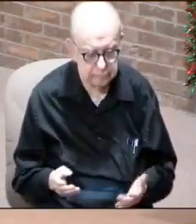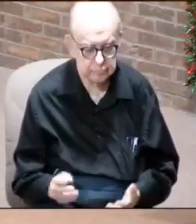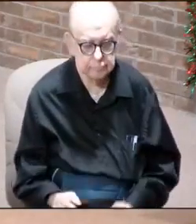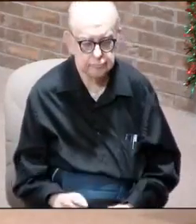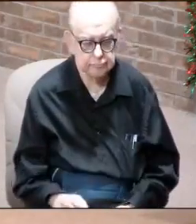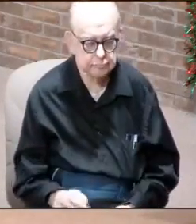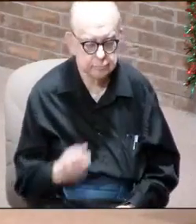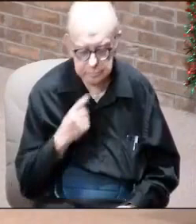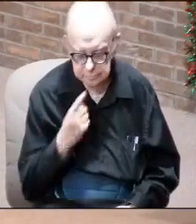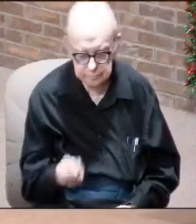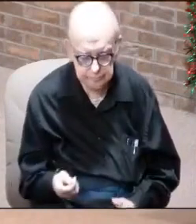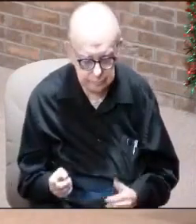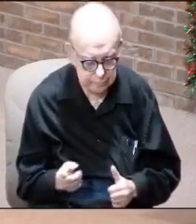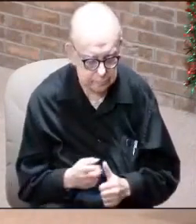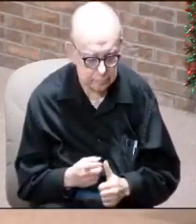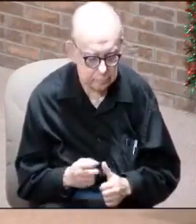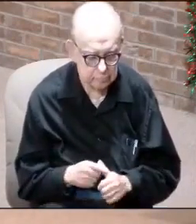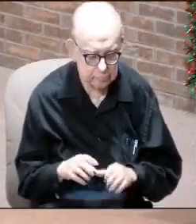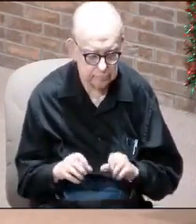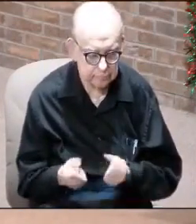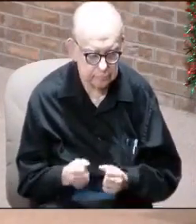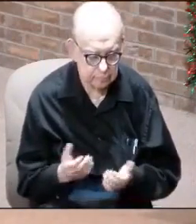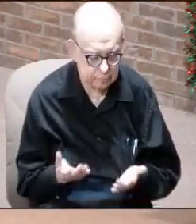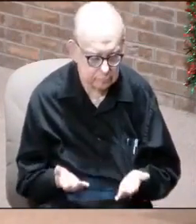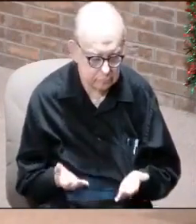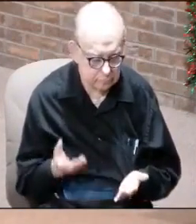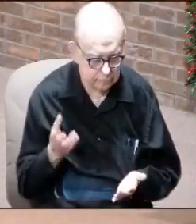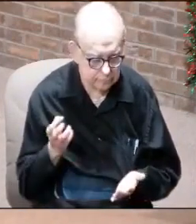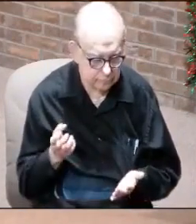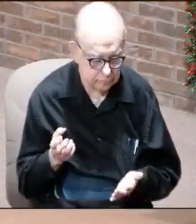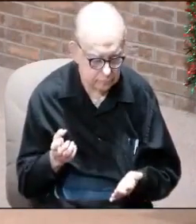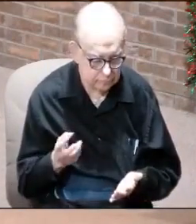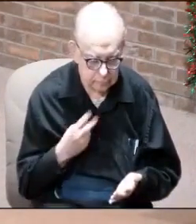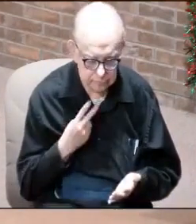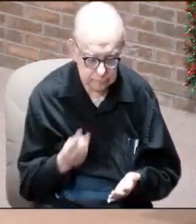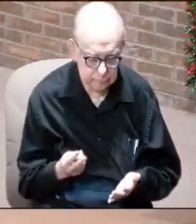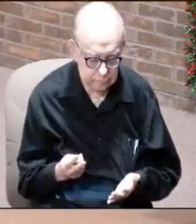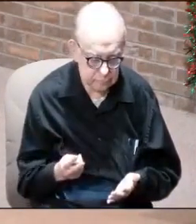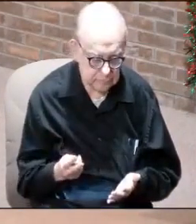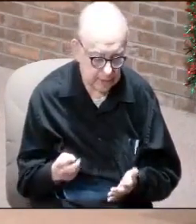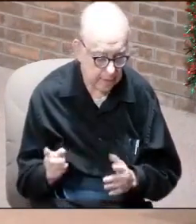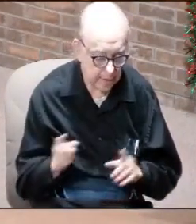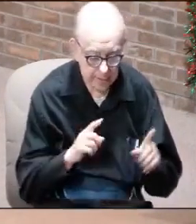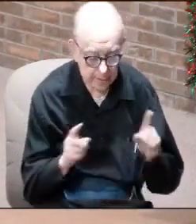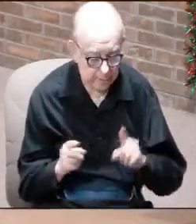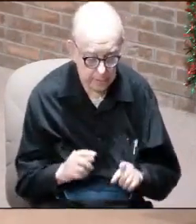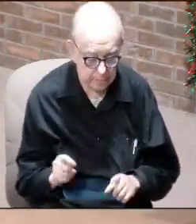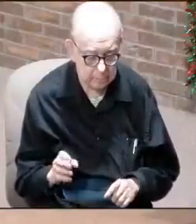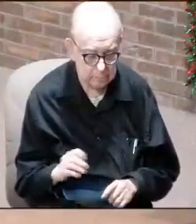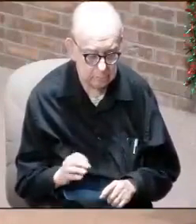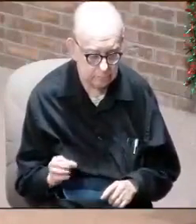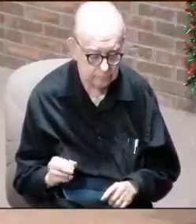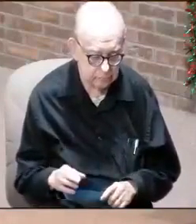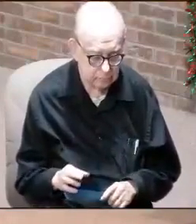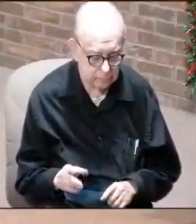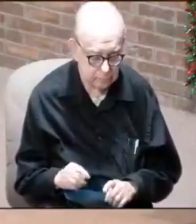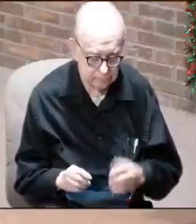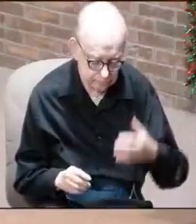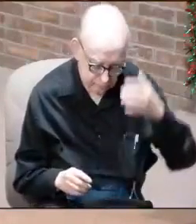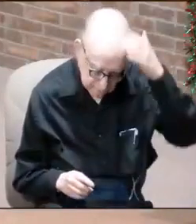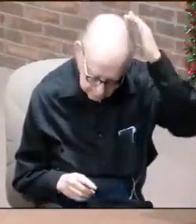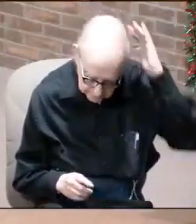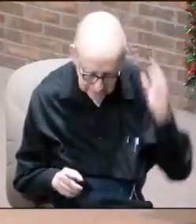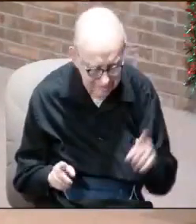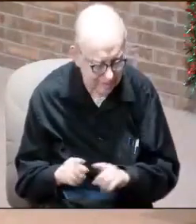what did he say? When the first one broke it, he said, I heard with a voice like thunder. When a lion roars,